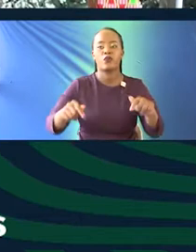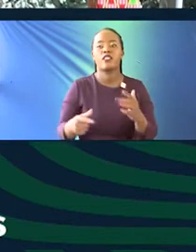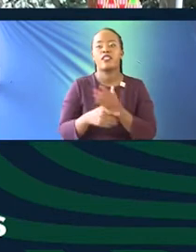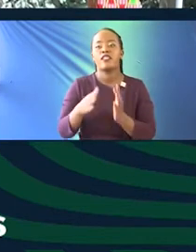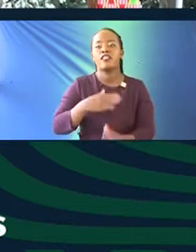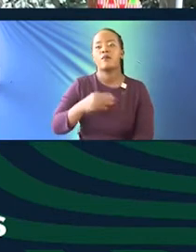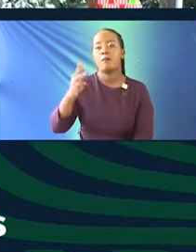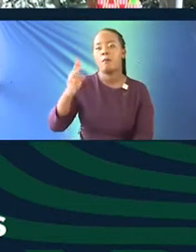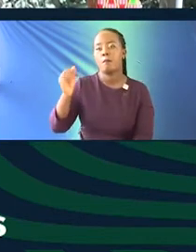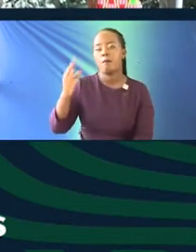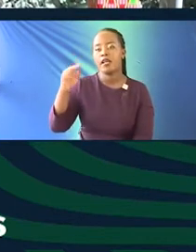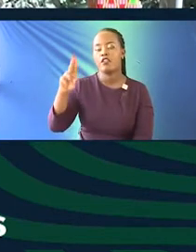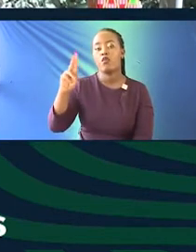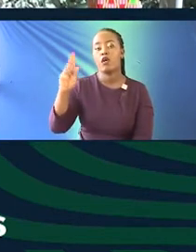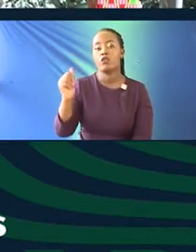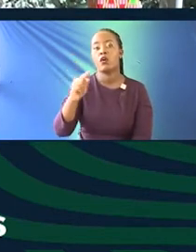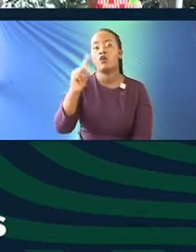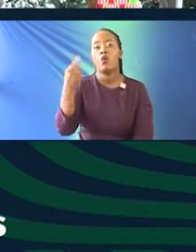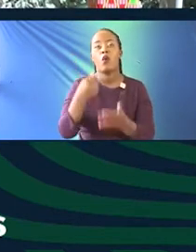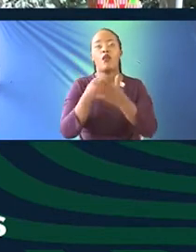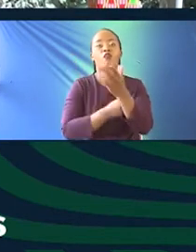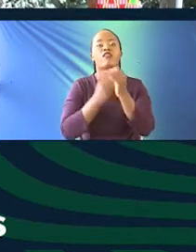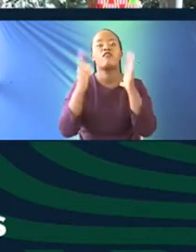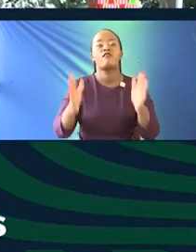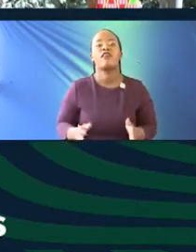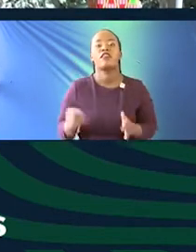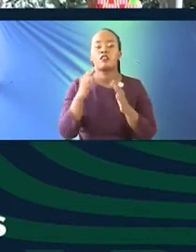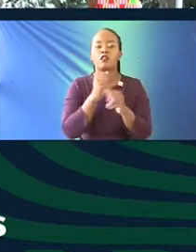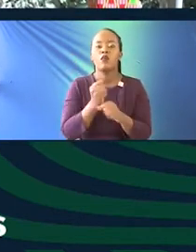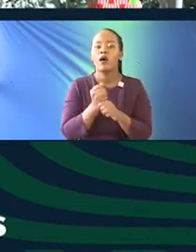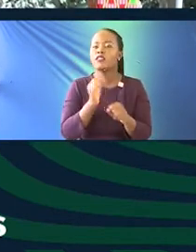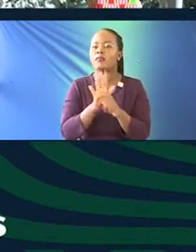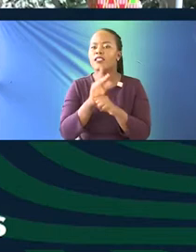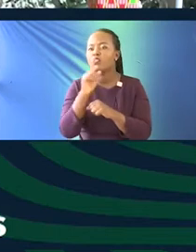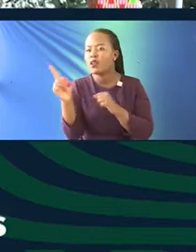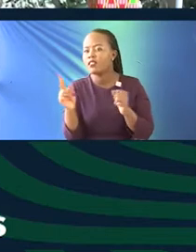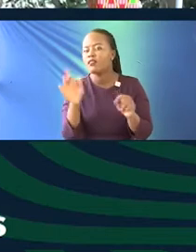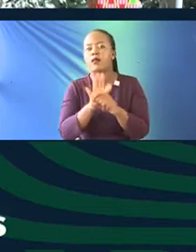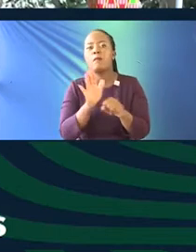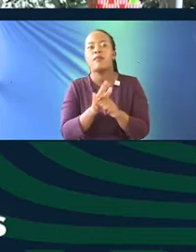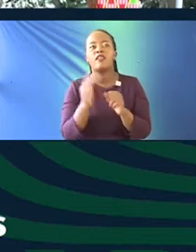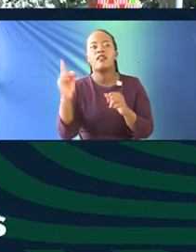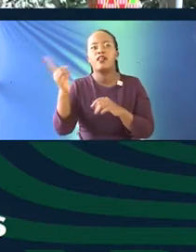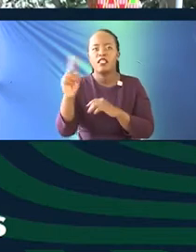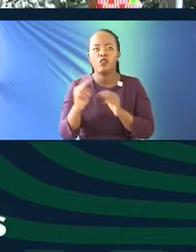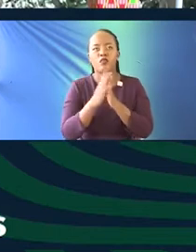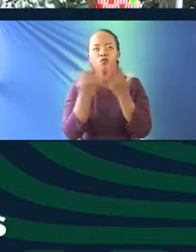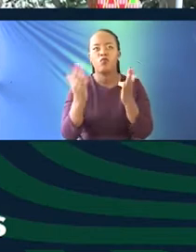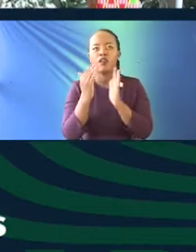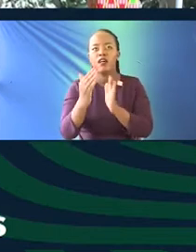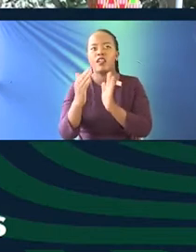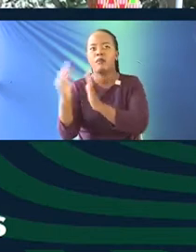Bank Trust. We work on restoring some of Nairobi's most iconic public libraries. We have just finished the architectural work on Kaloleni Library